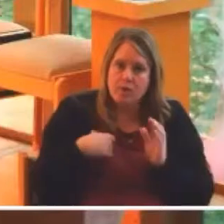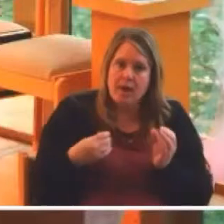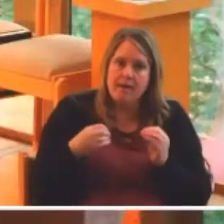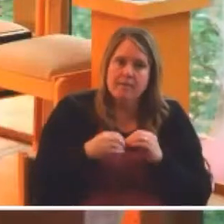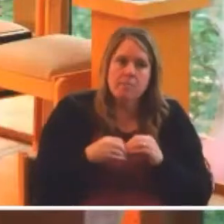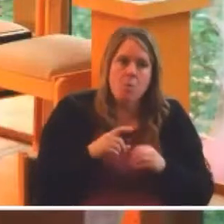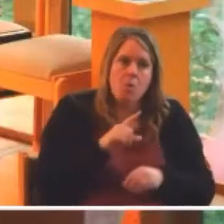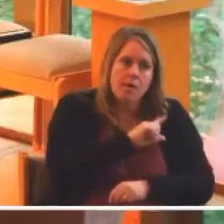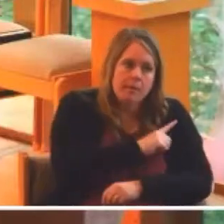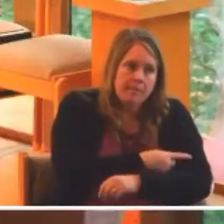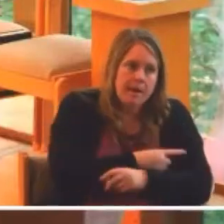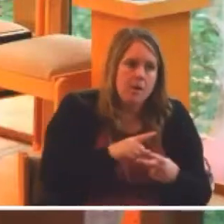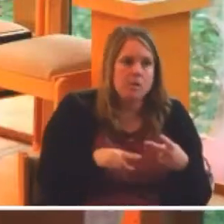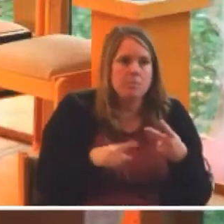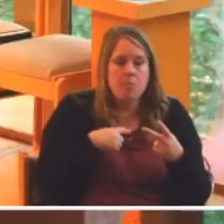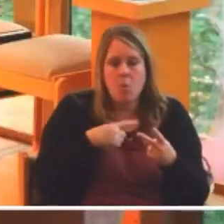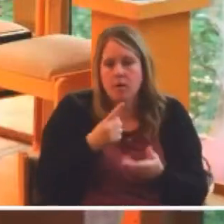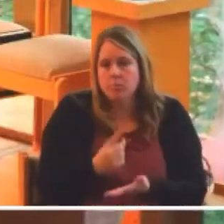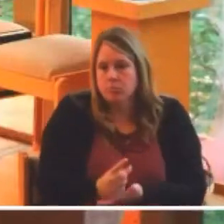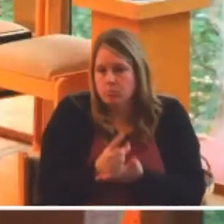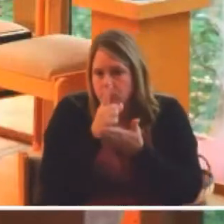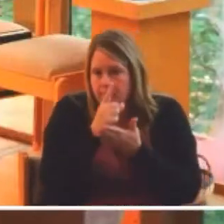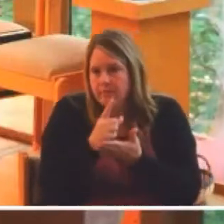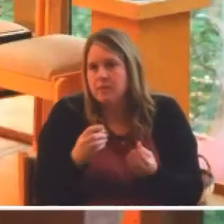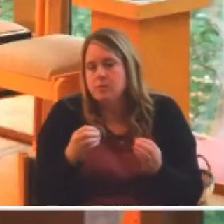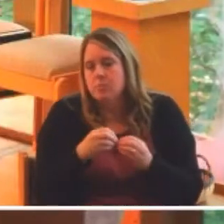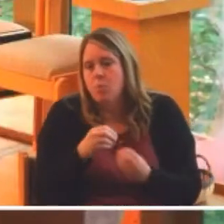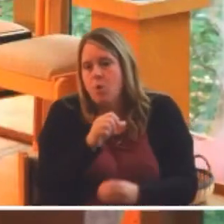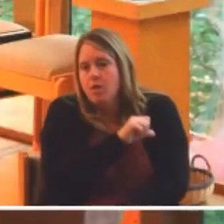more privilege, more authority in this world.